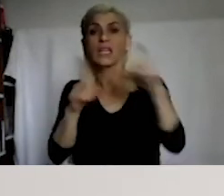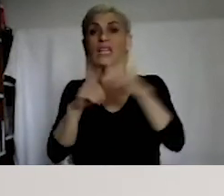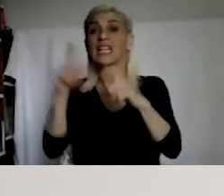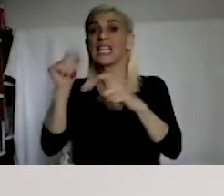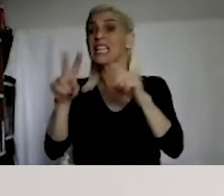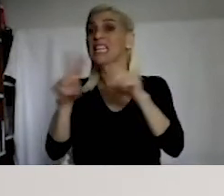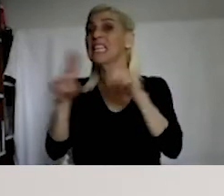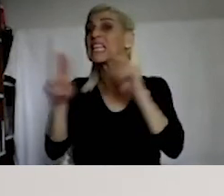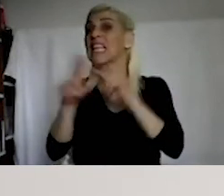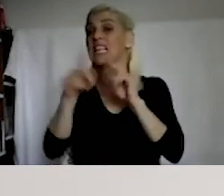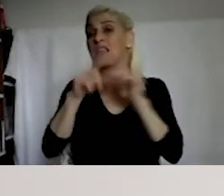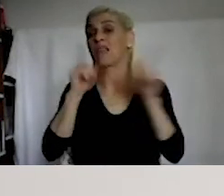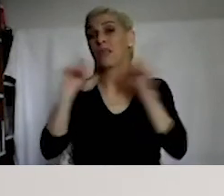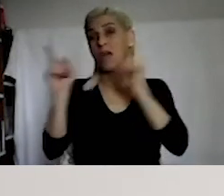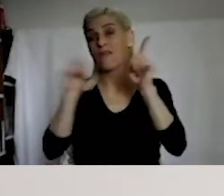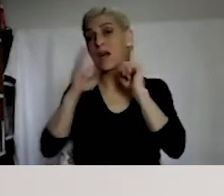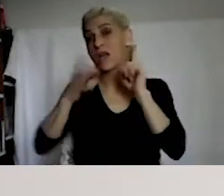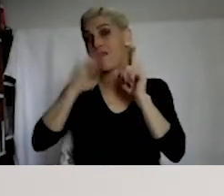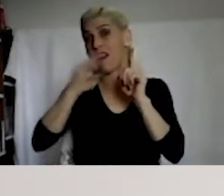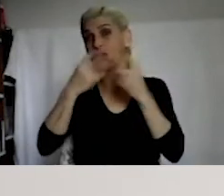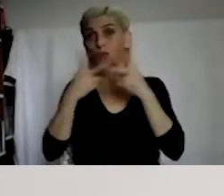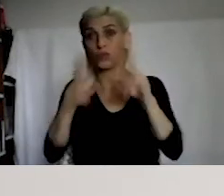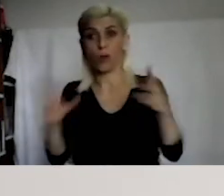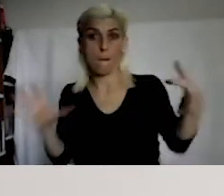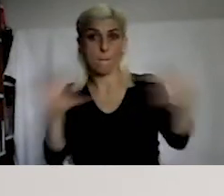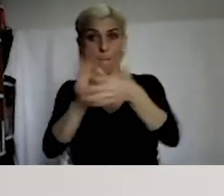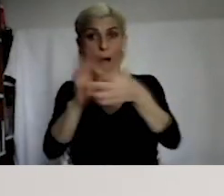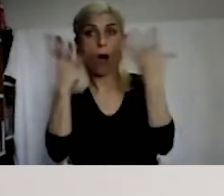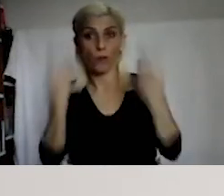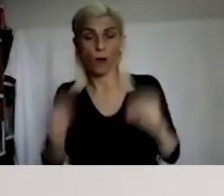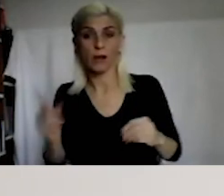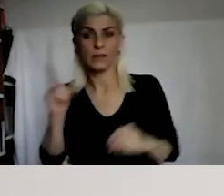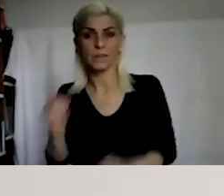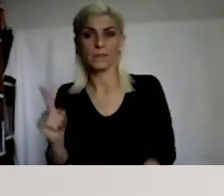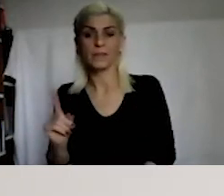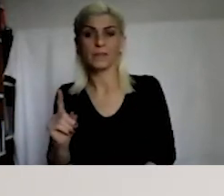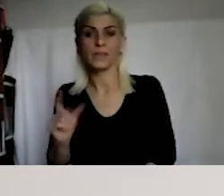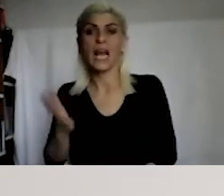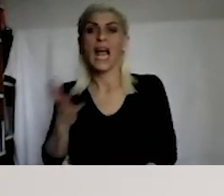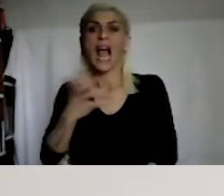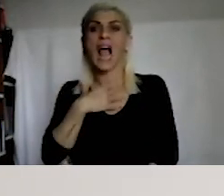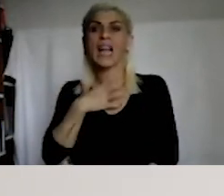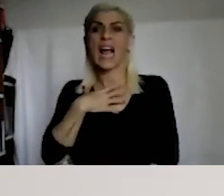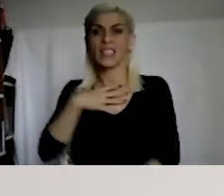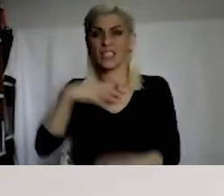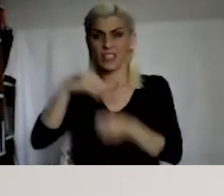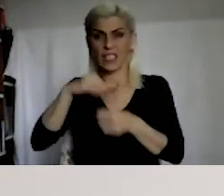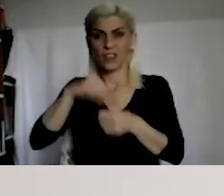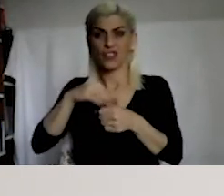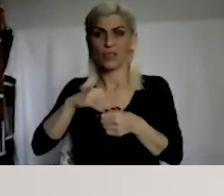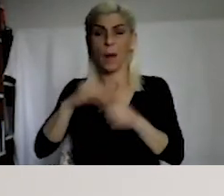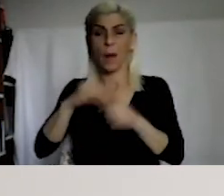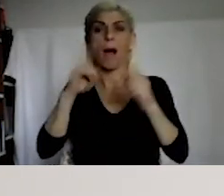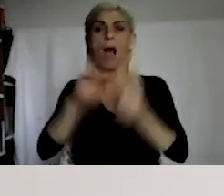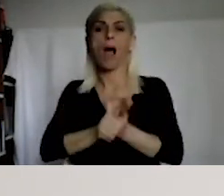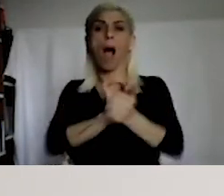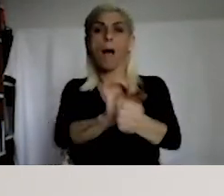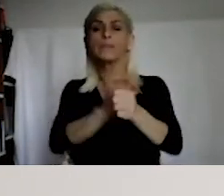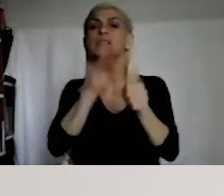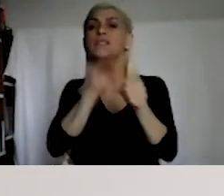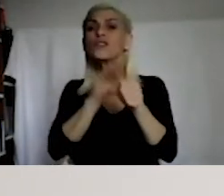Dink case, there's a conviction decision